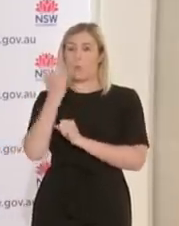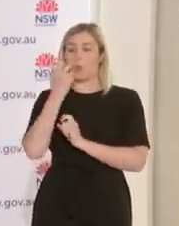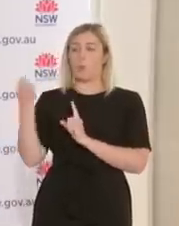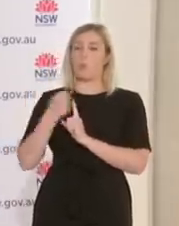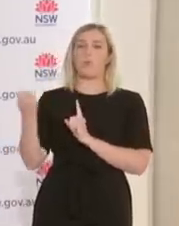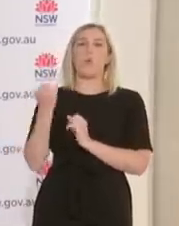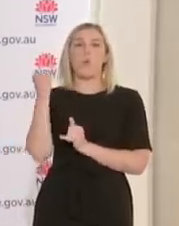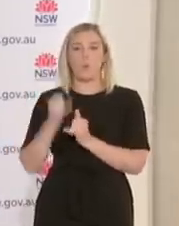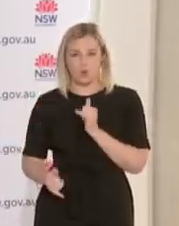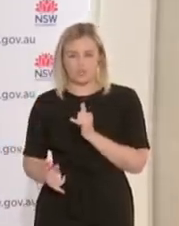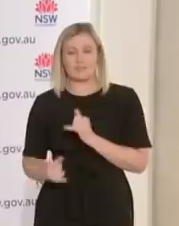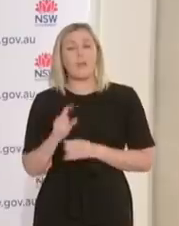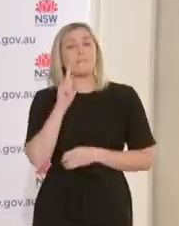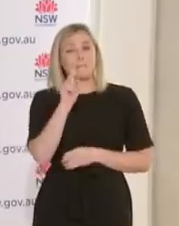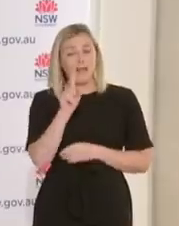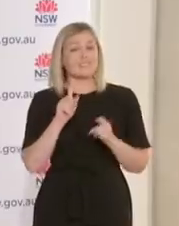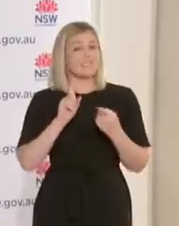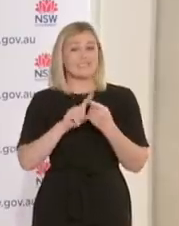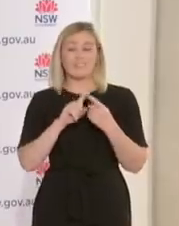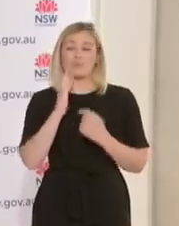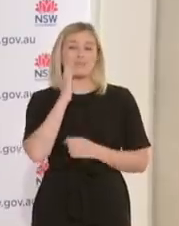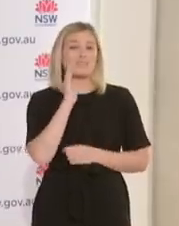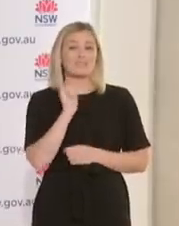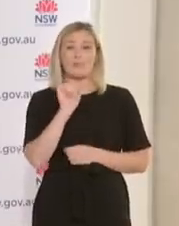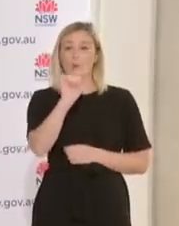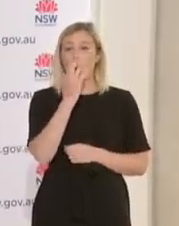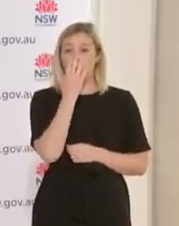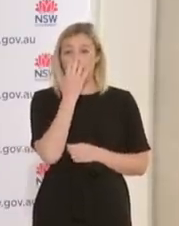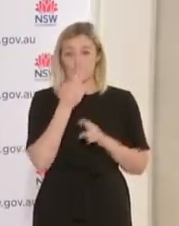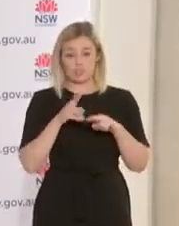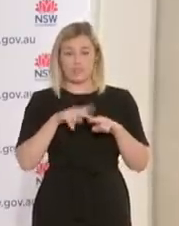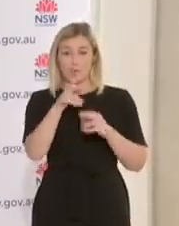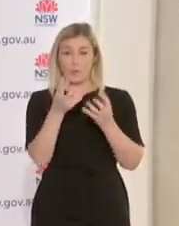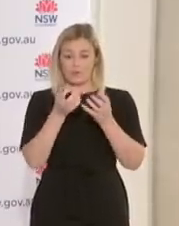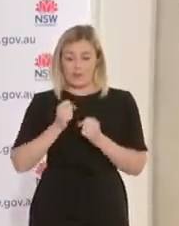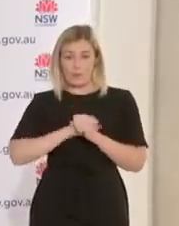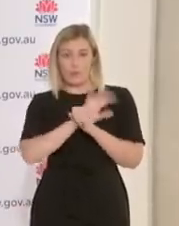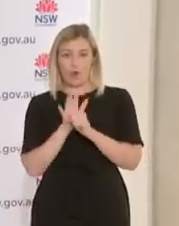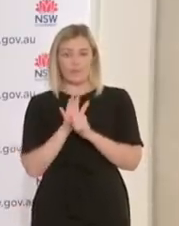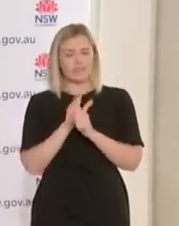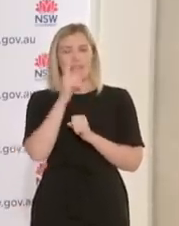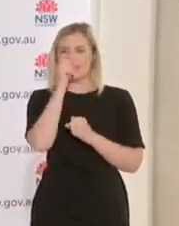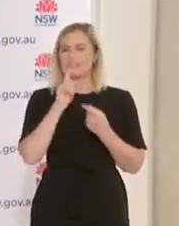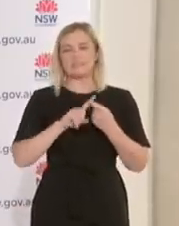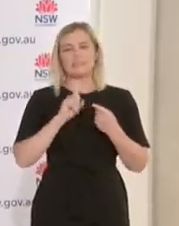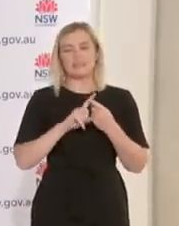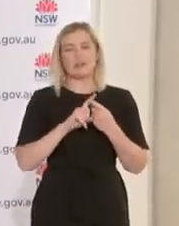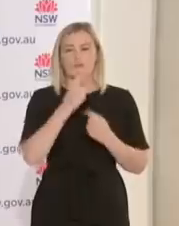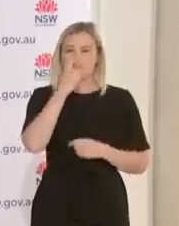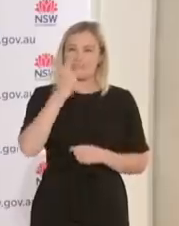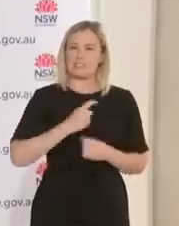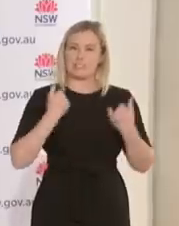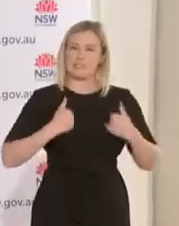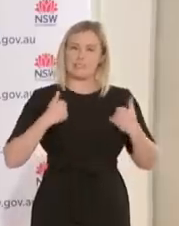all ages can get severe disease and die. So please do not be at all complacent. Go